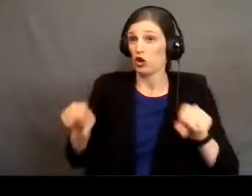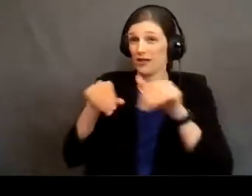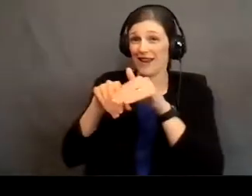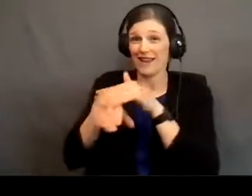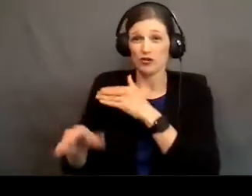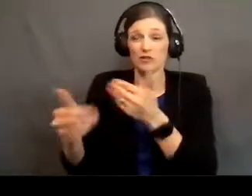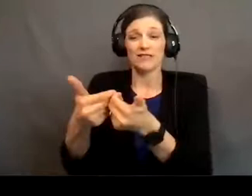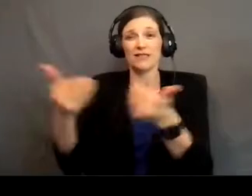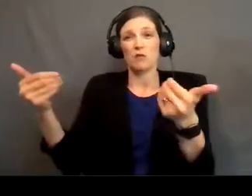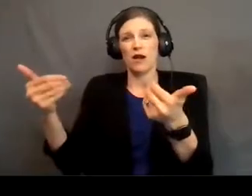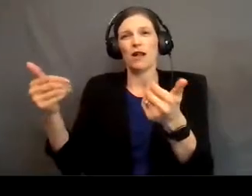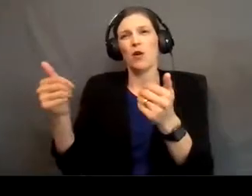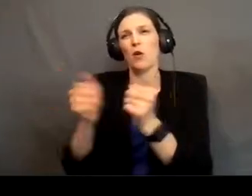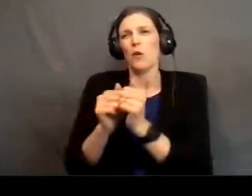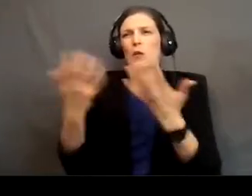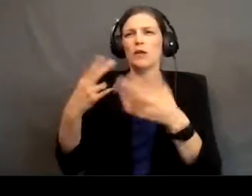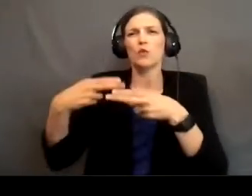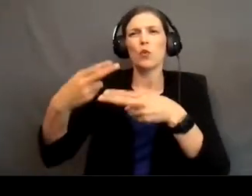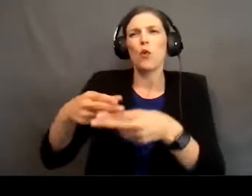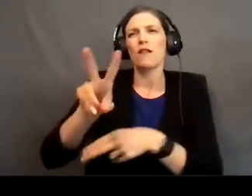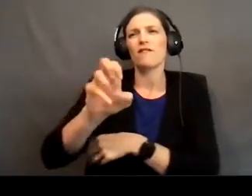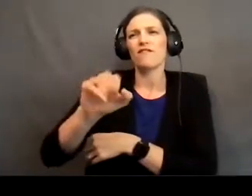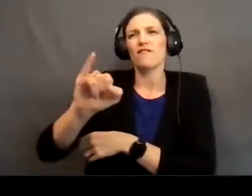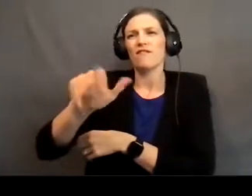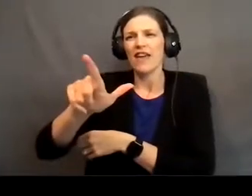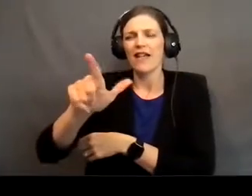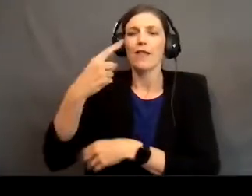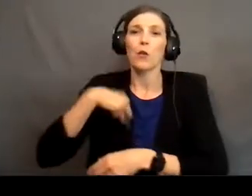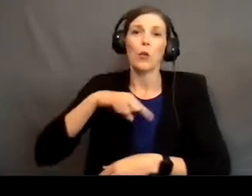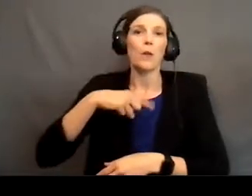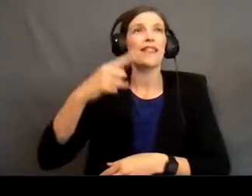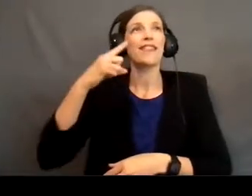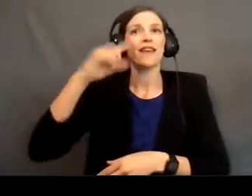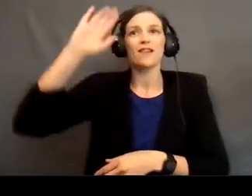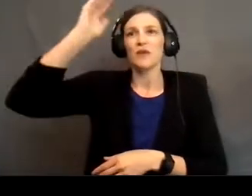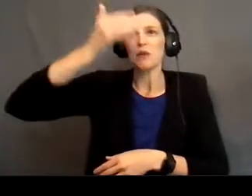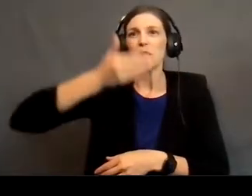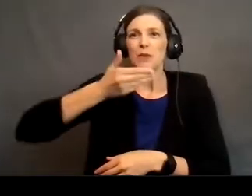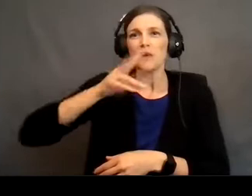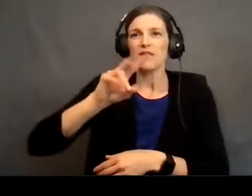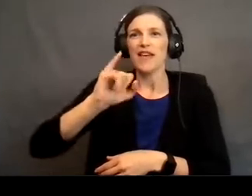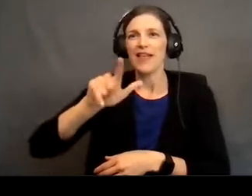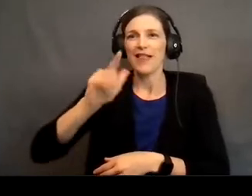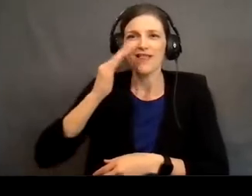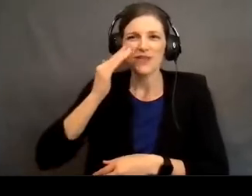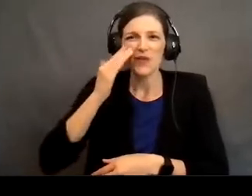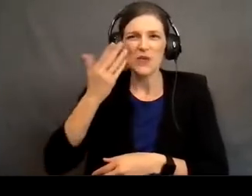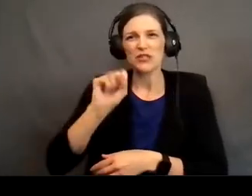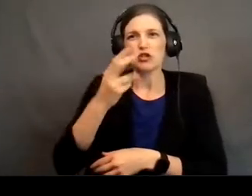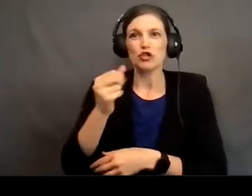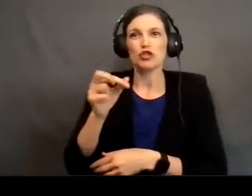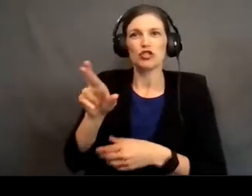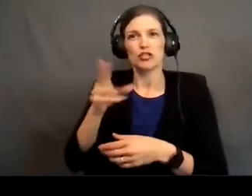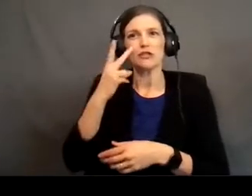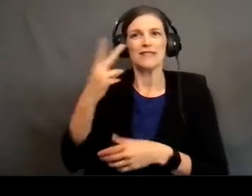by what they call a veil. Now, when we think of a veil, we think of like sheer garment. And it's not that at all. The